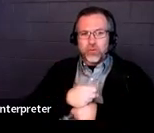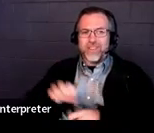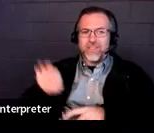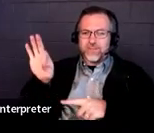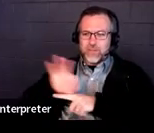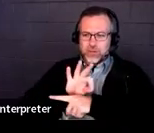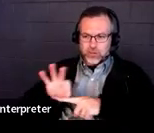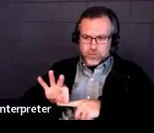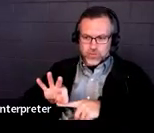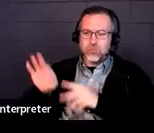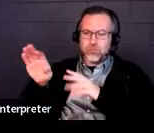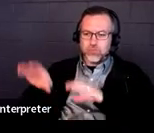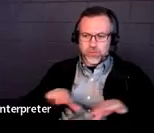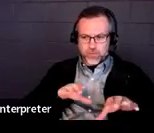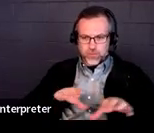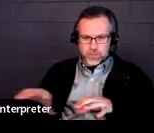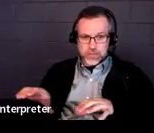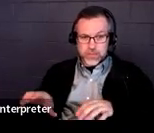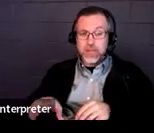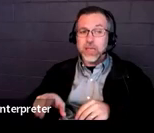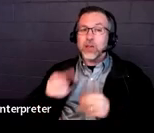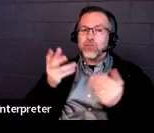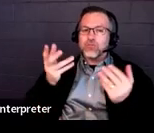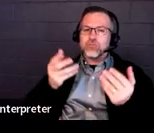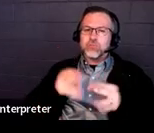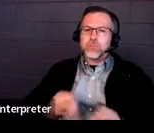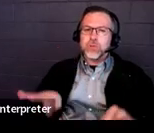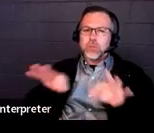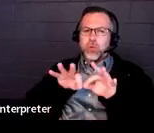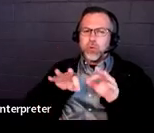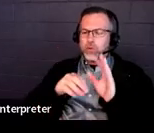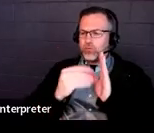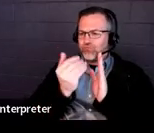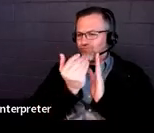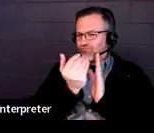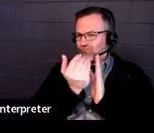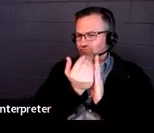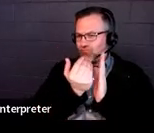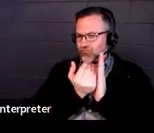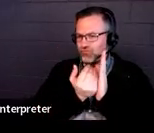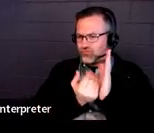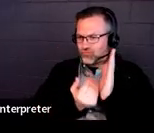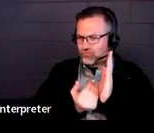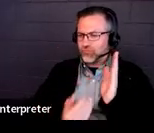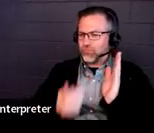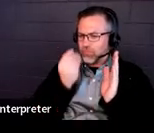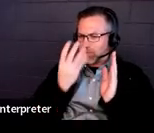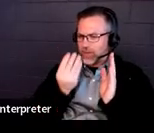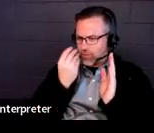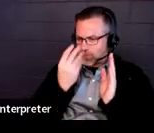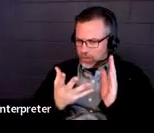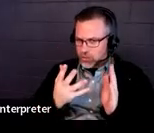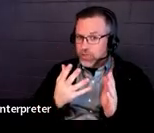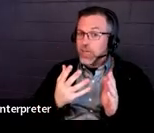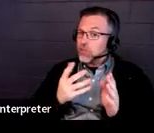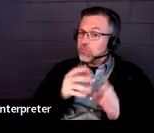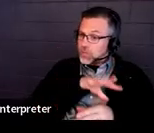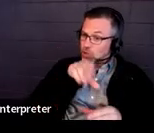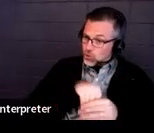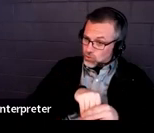want to list information that is included in the child's IEP